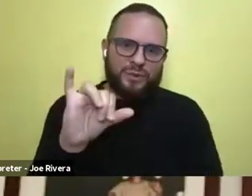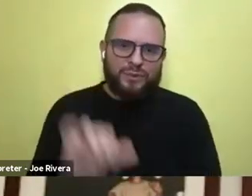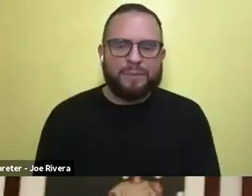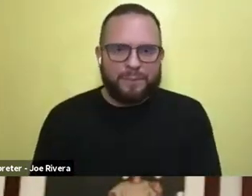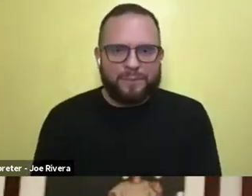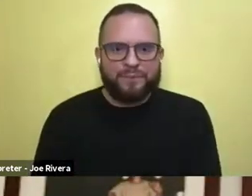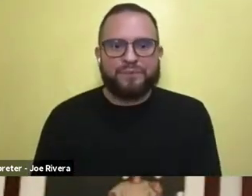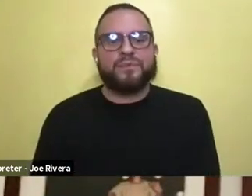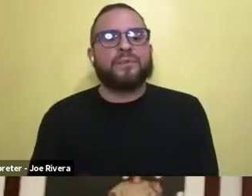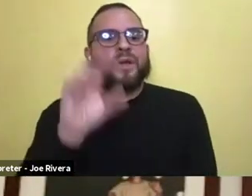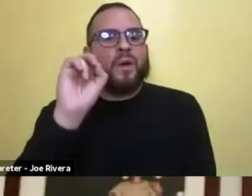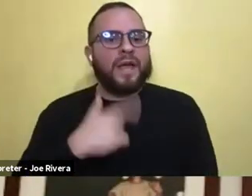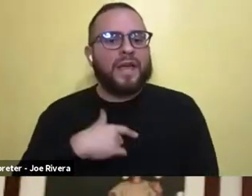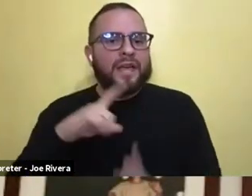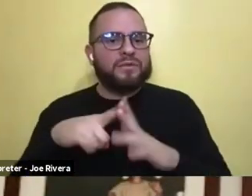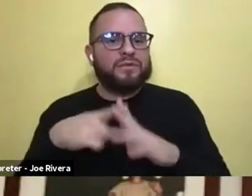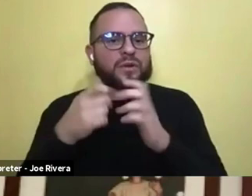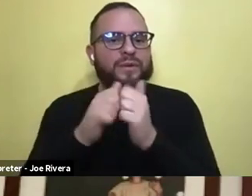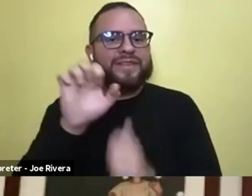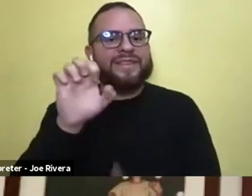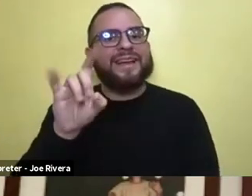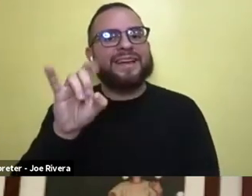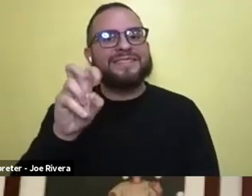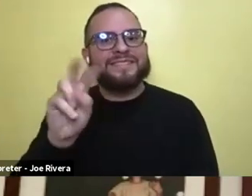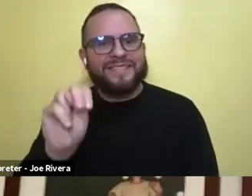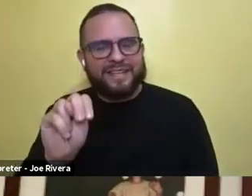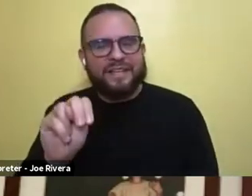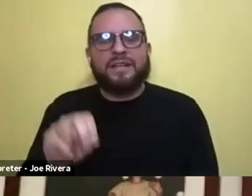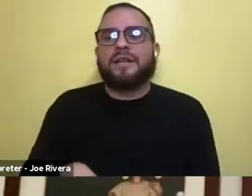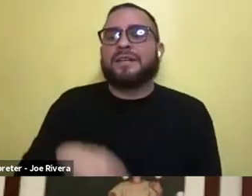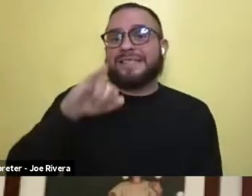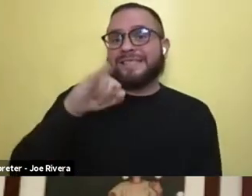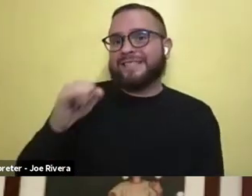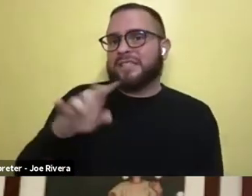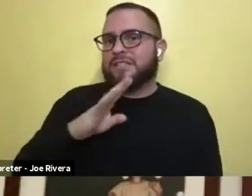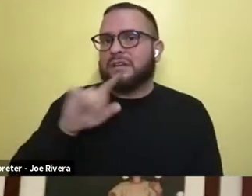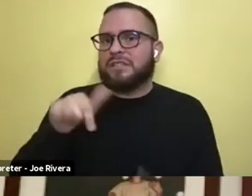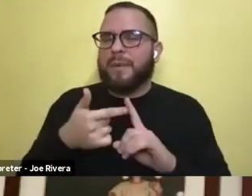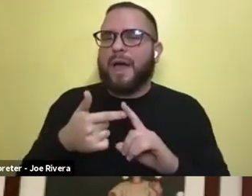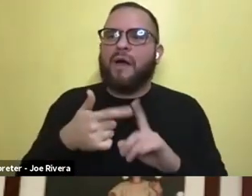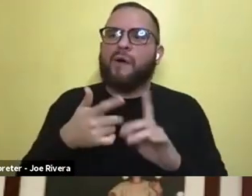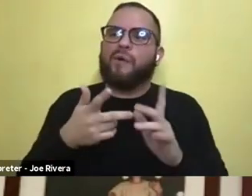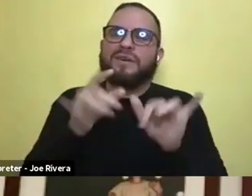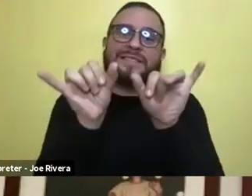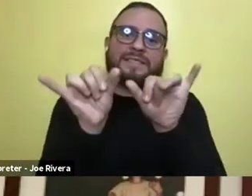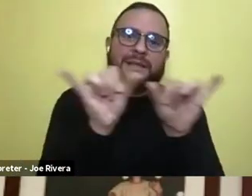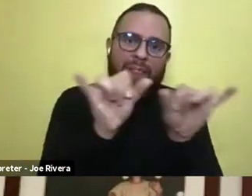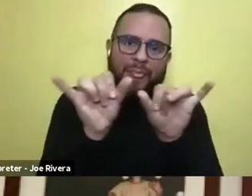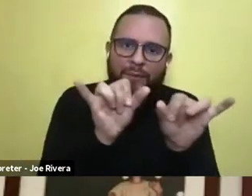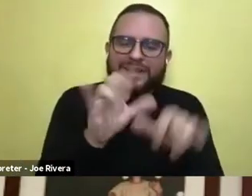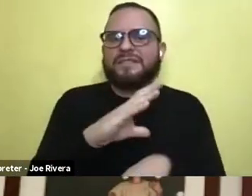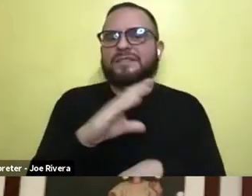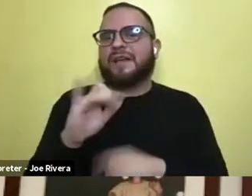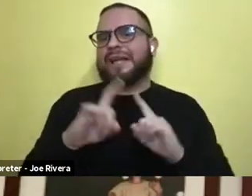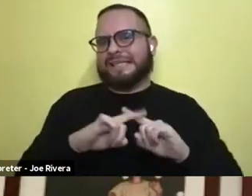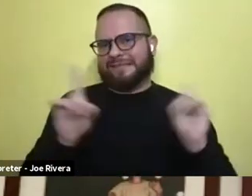Addison. And so, you know, JJ talked about similarities and differences, and I'd love for you to talk